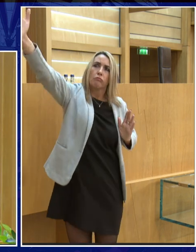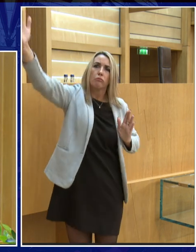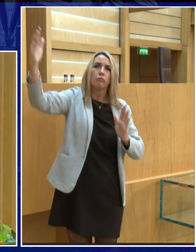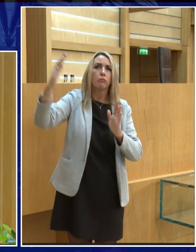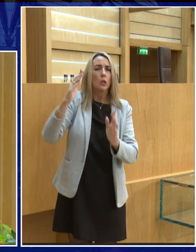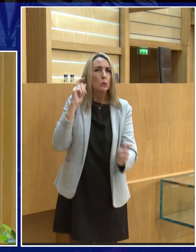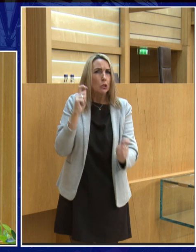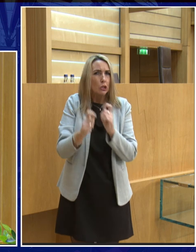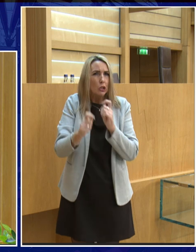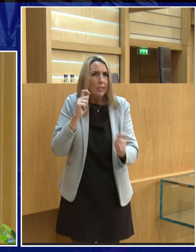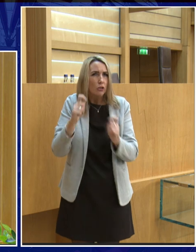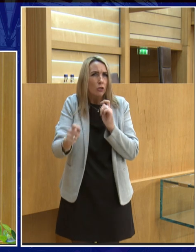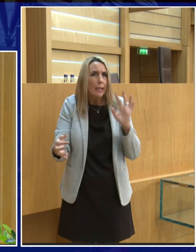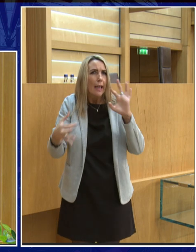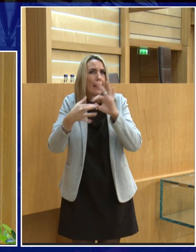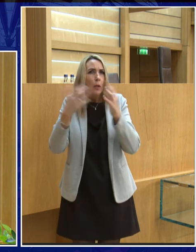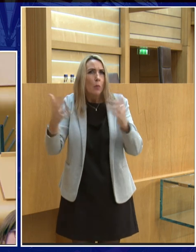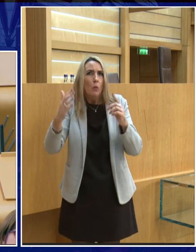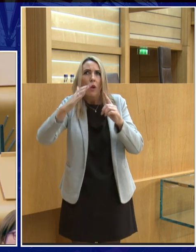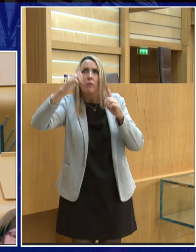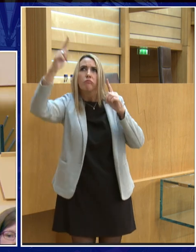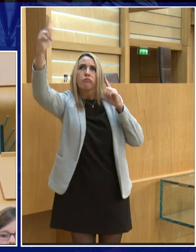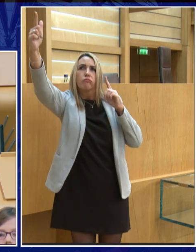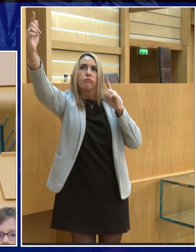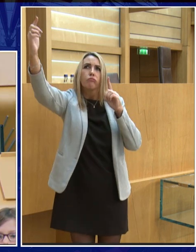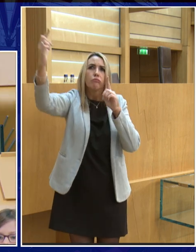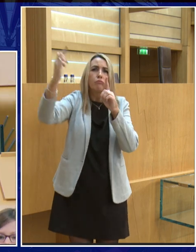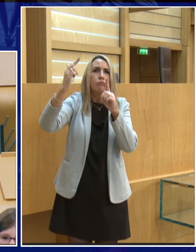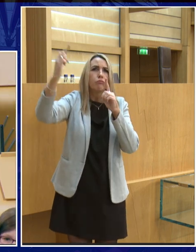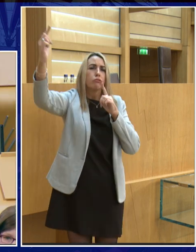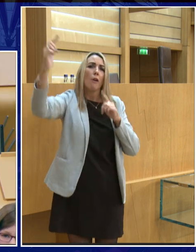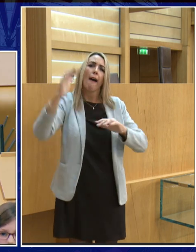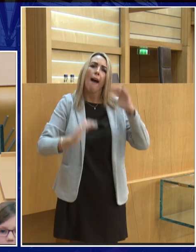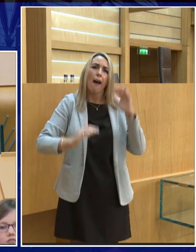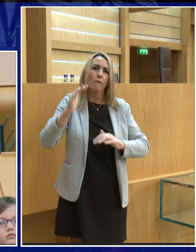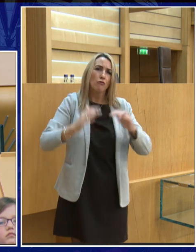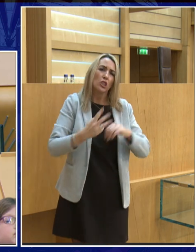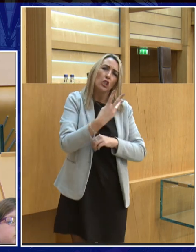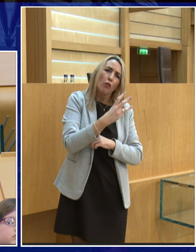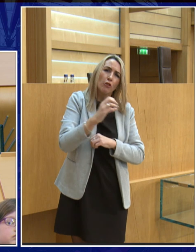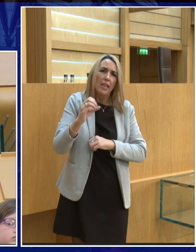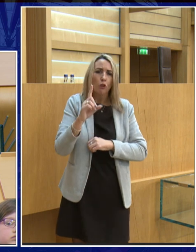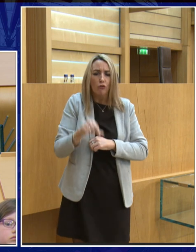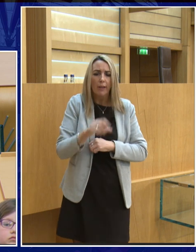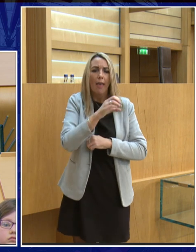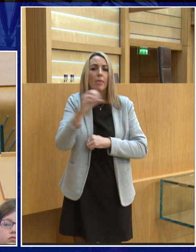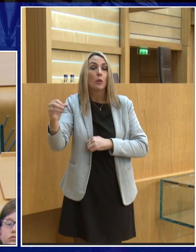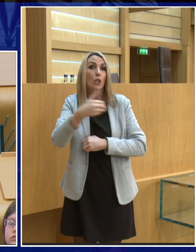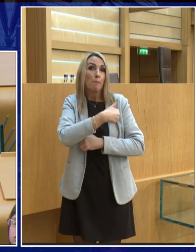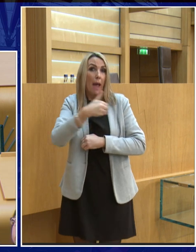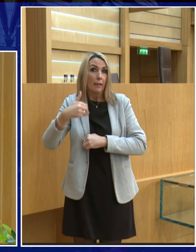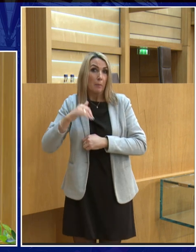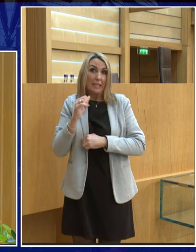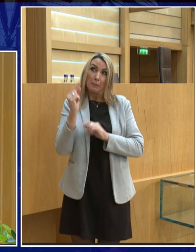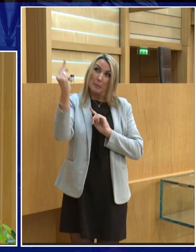away from the earth depending on where in the ellipse it is and so it's on average about 300,000 miles but sometimes it's a bit